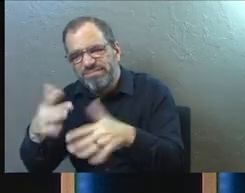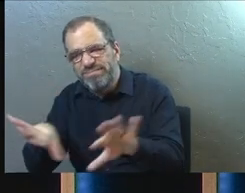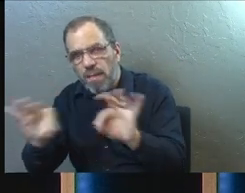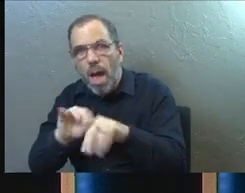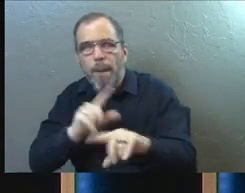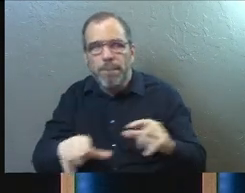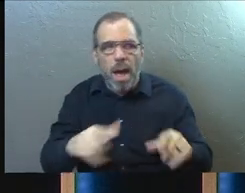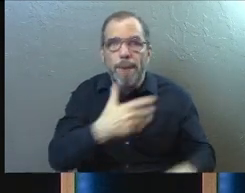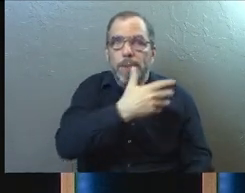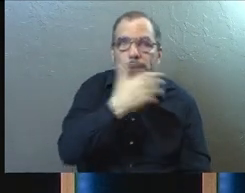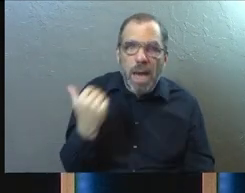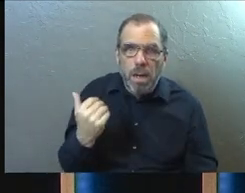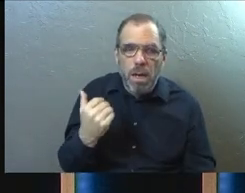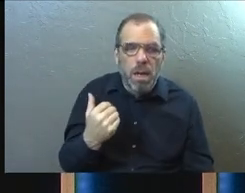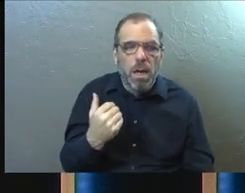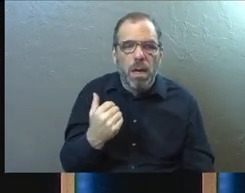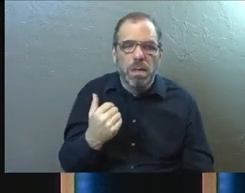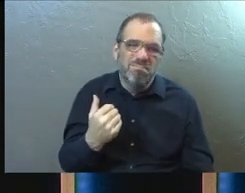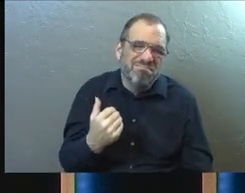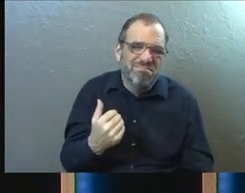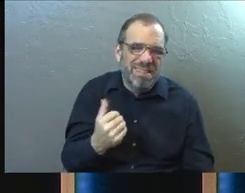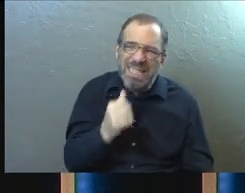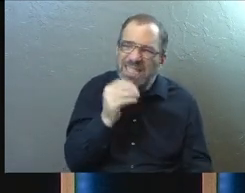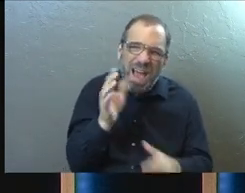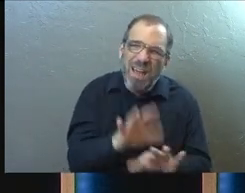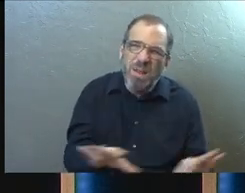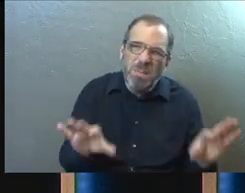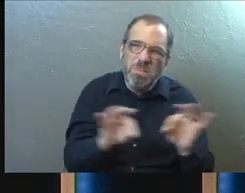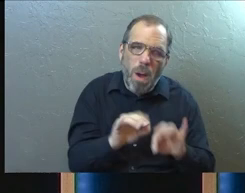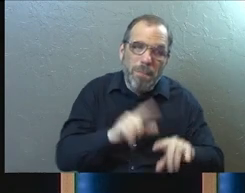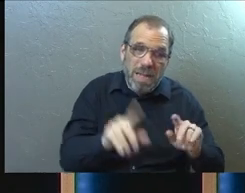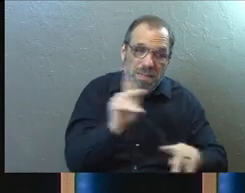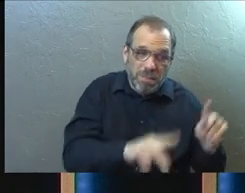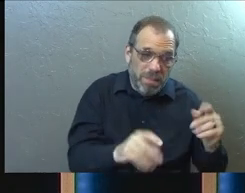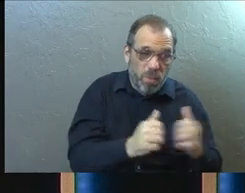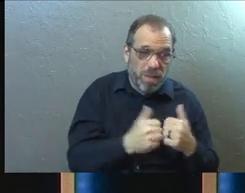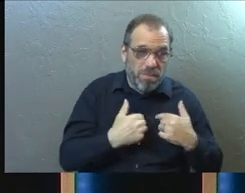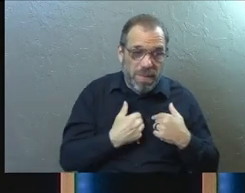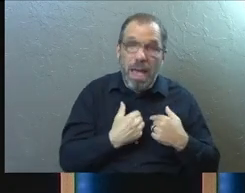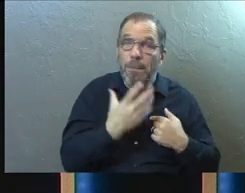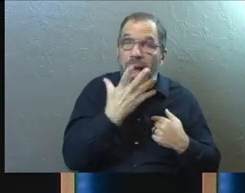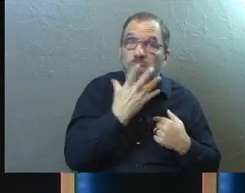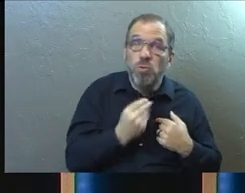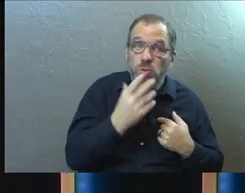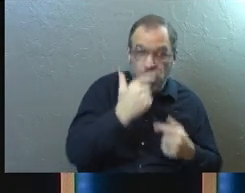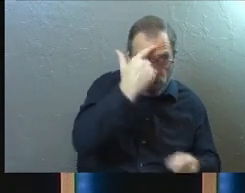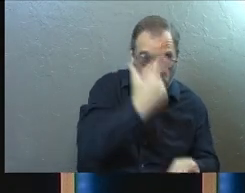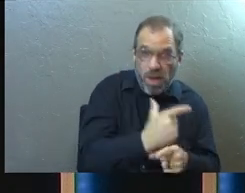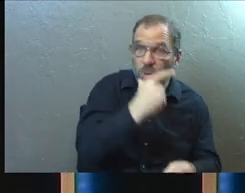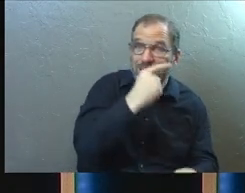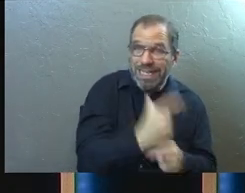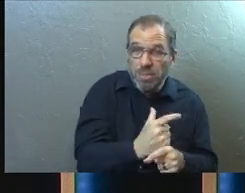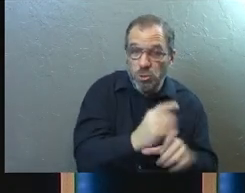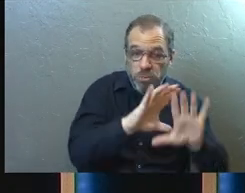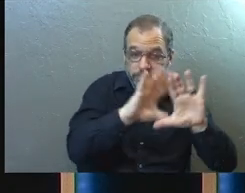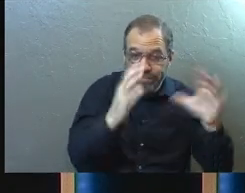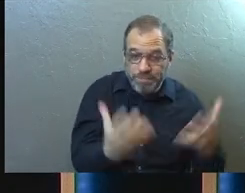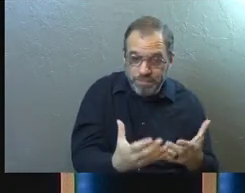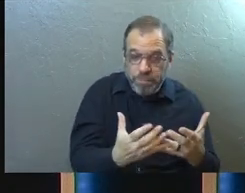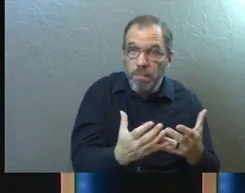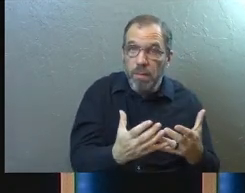But it's a whole better thing to go, this might not be a big deal. But to the people around me, my Jewish brothers and sisters in this context,